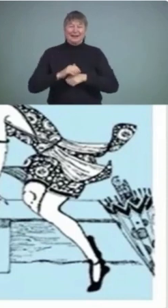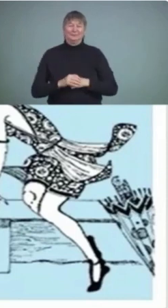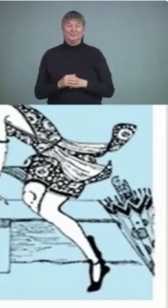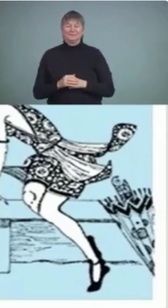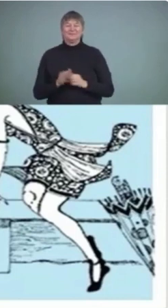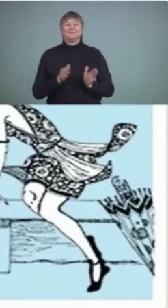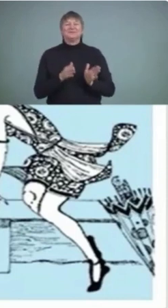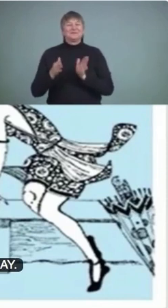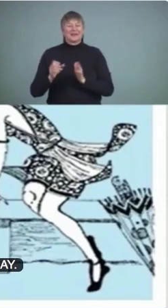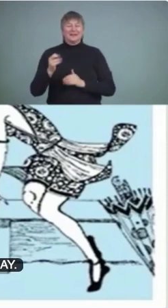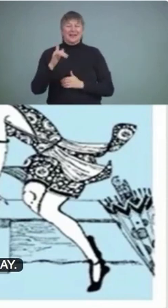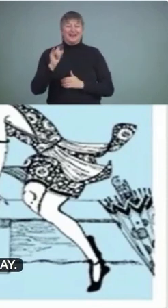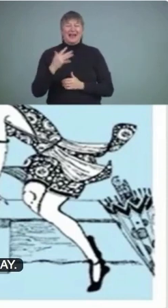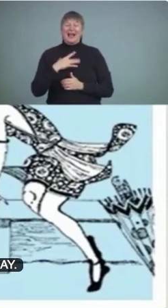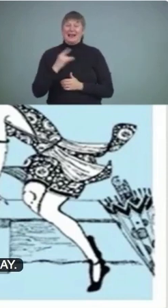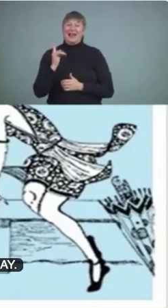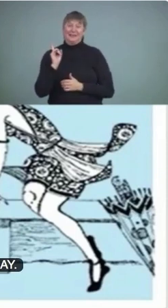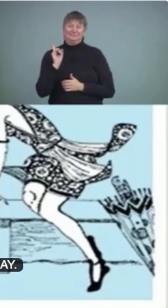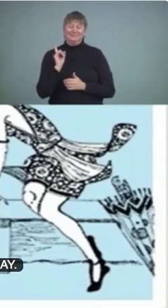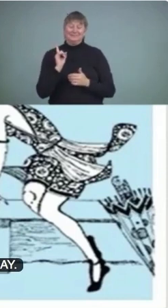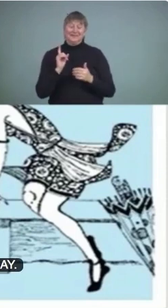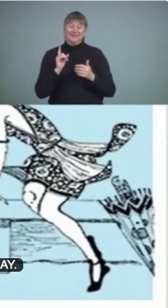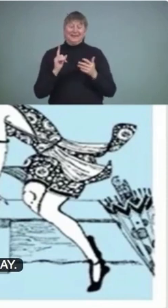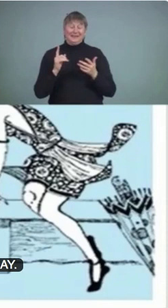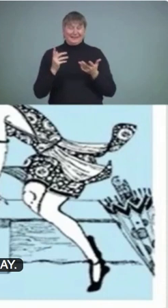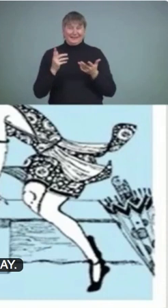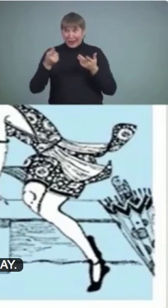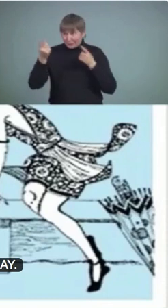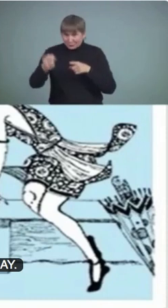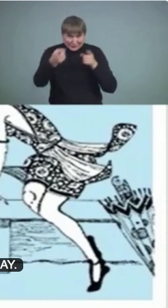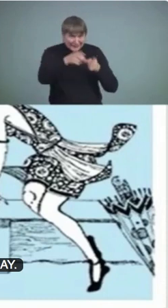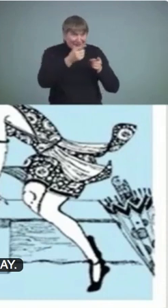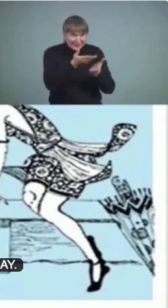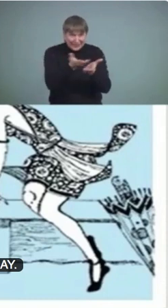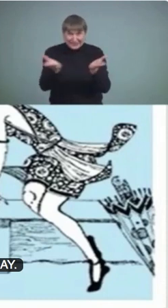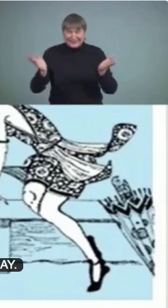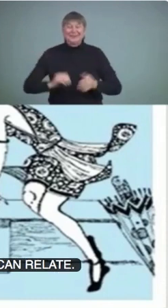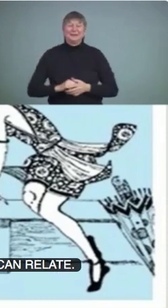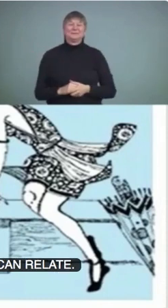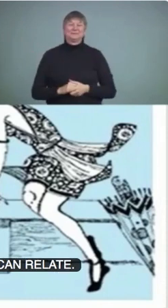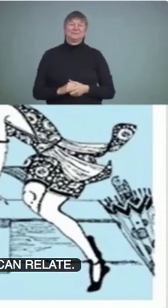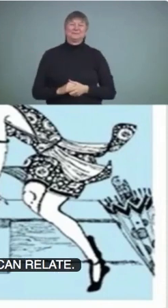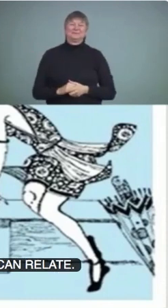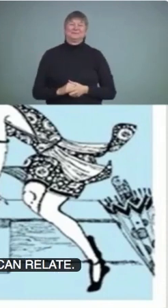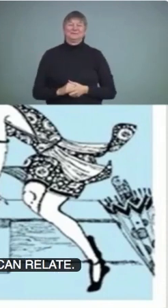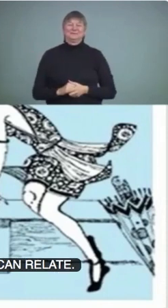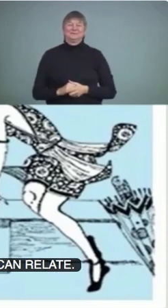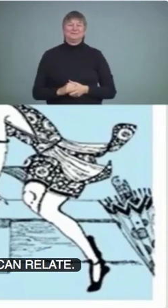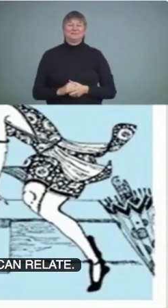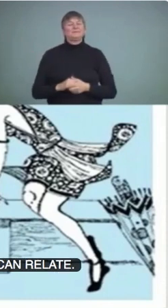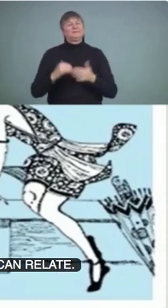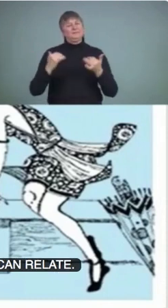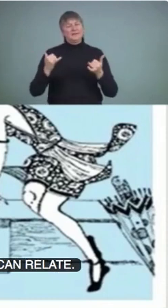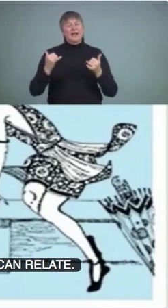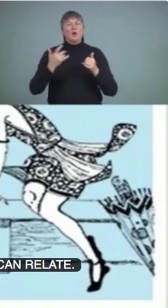So I like this slide because I feel everybody can relate. So what we're going to do here is try and develop